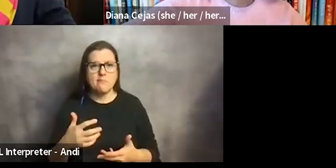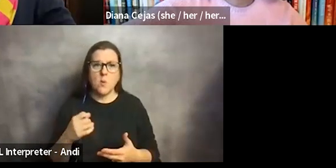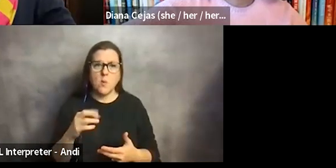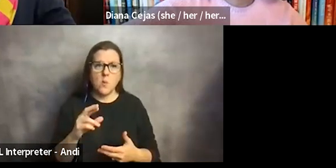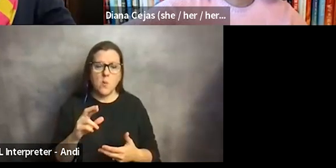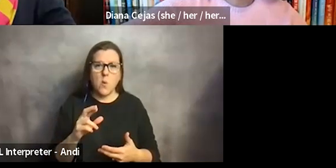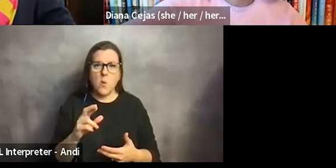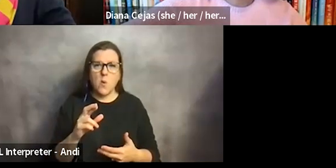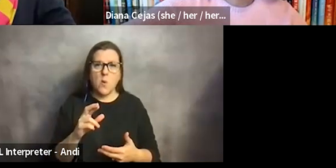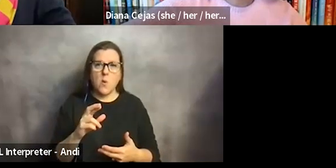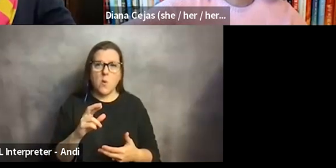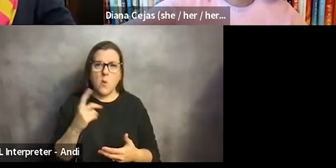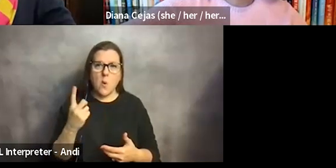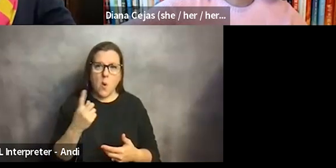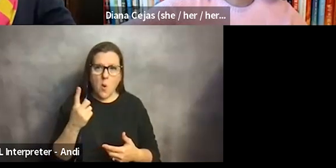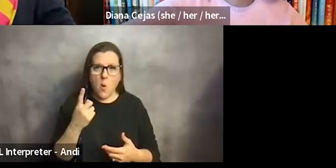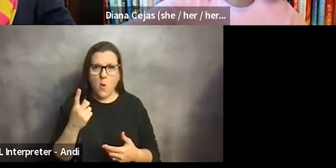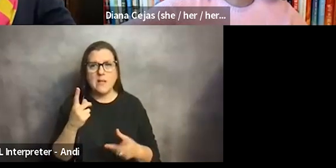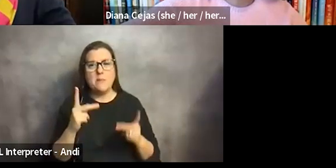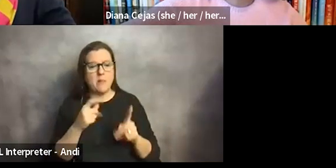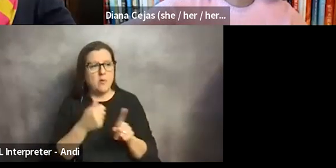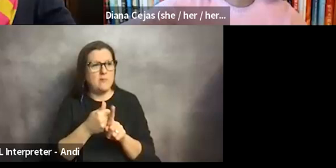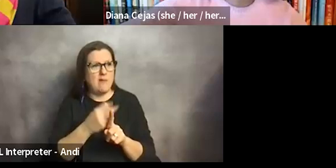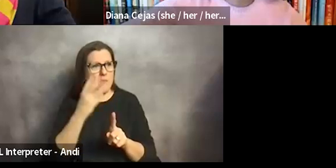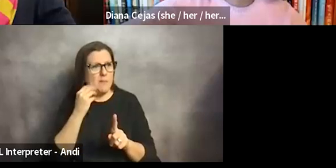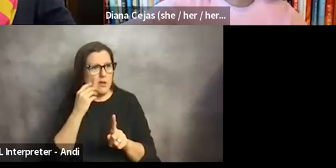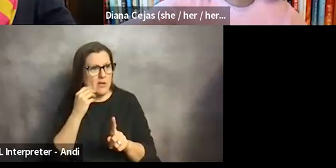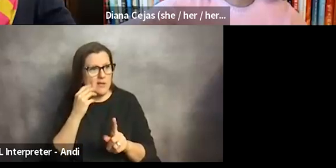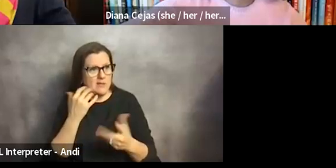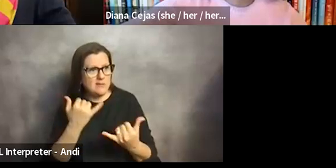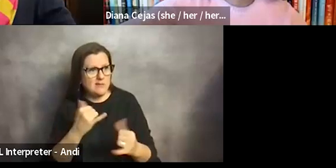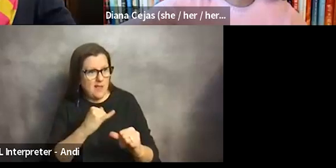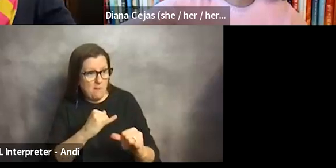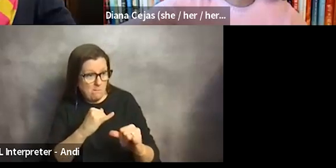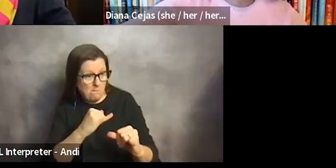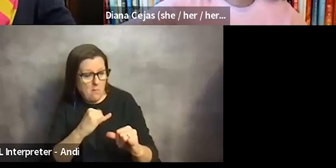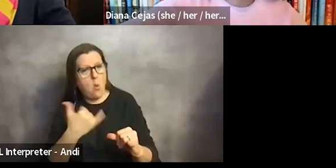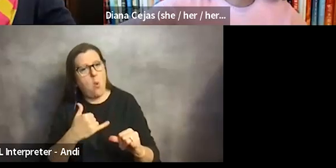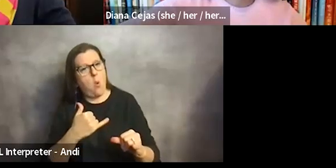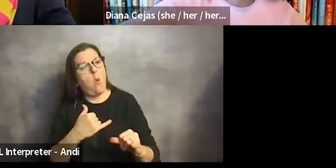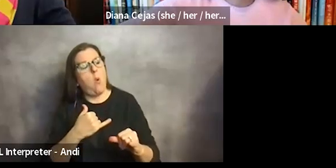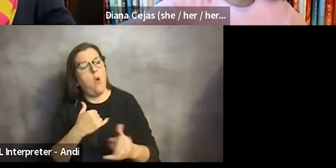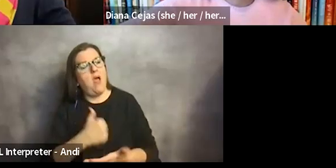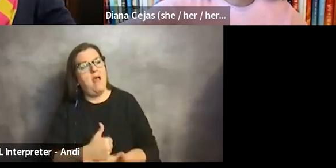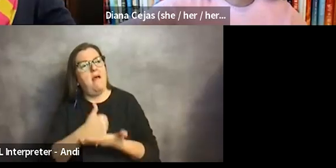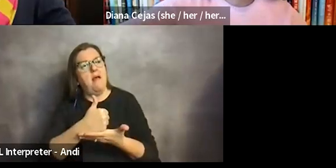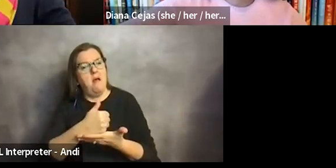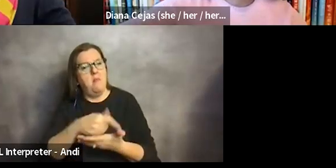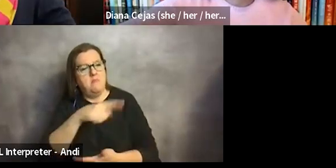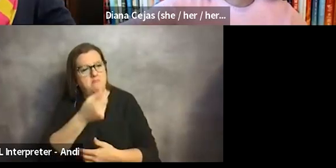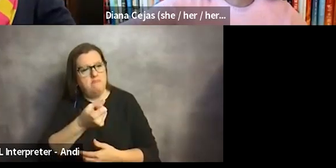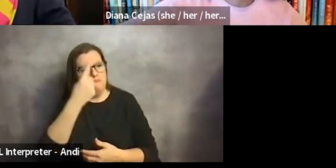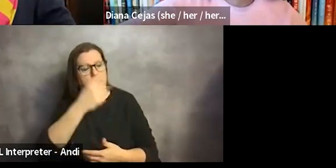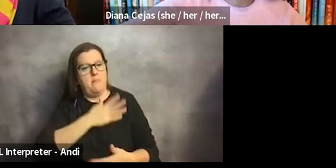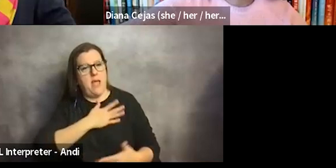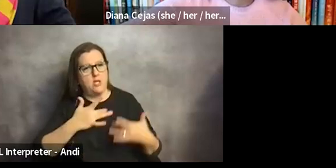you know, always people with lived experiences, uh, are helpful because they can understand some of, some of your concerns. So I